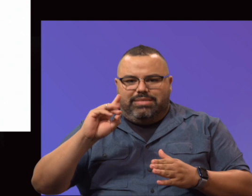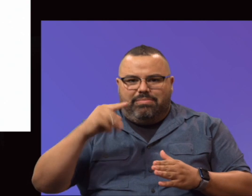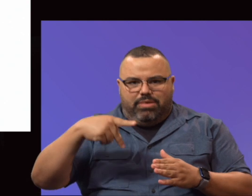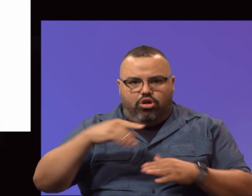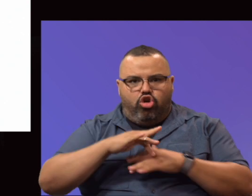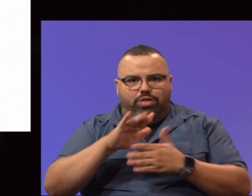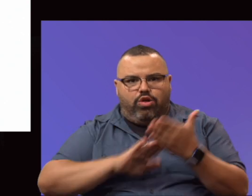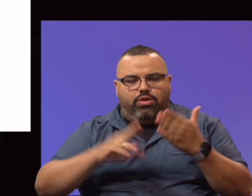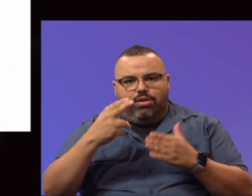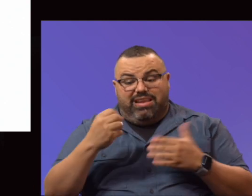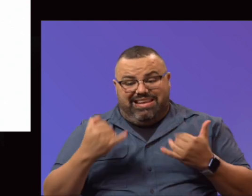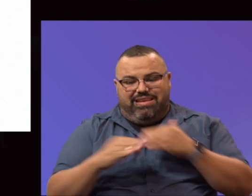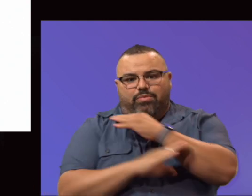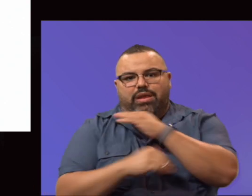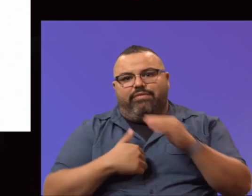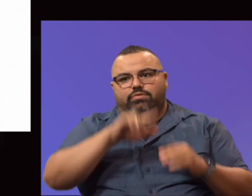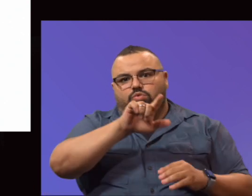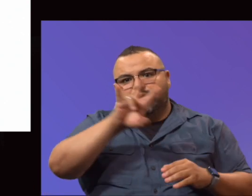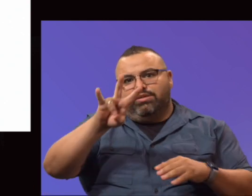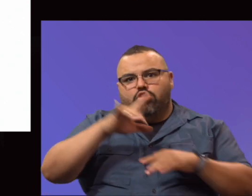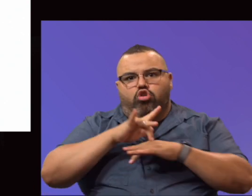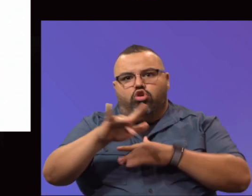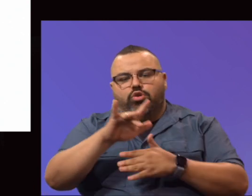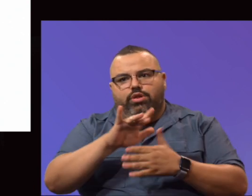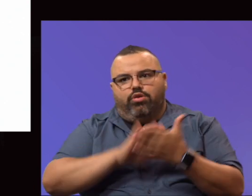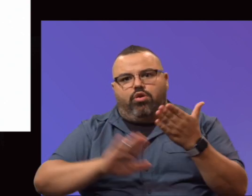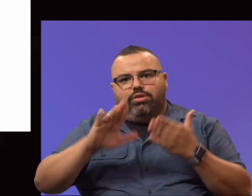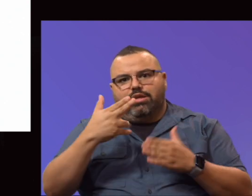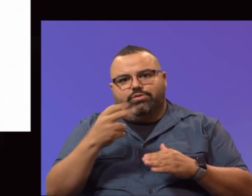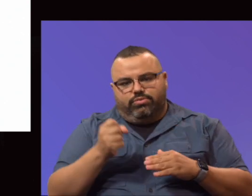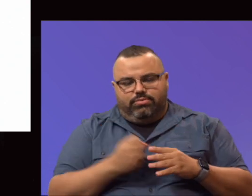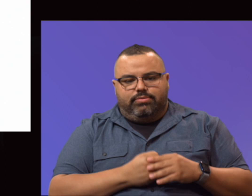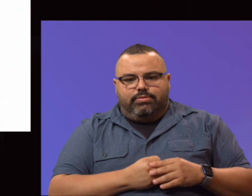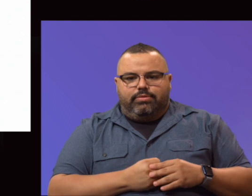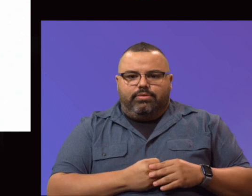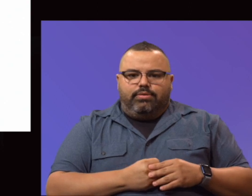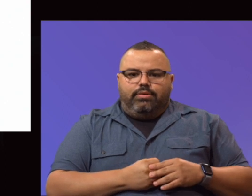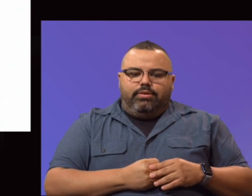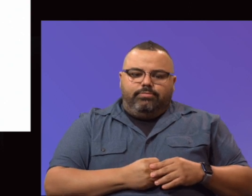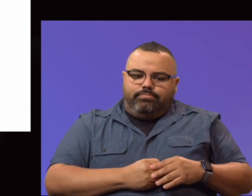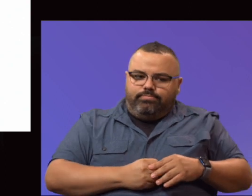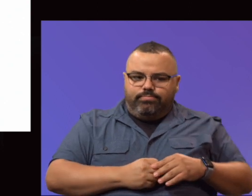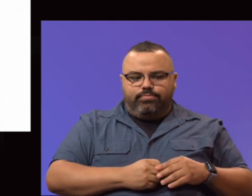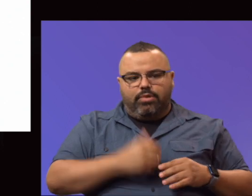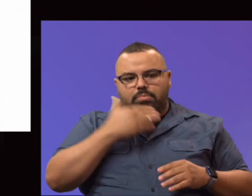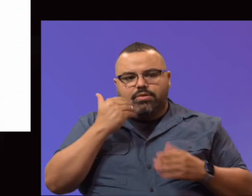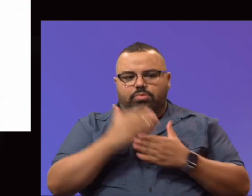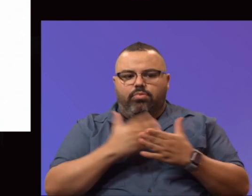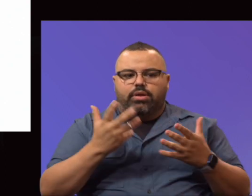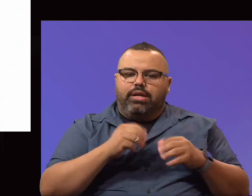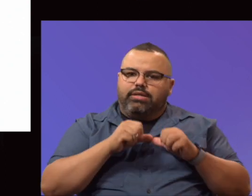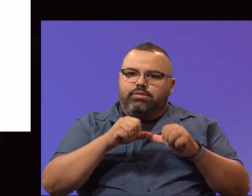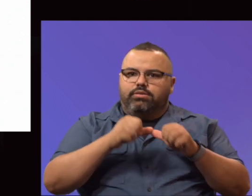now, as of this fall, have 27 early college high schools. And the best part of this, again, I've expressed this and I